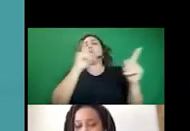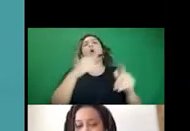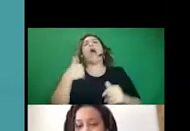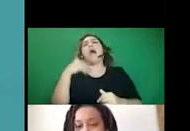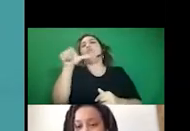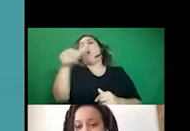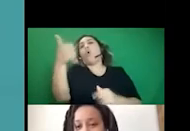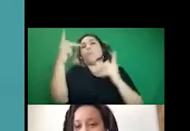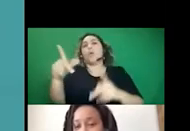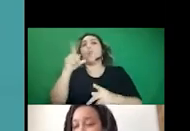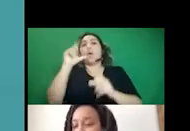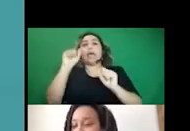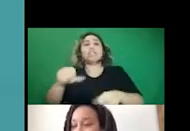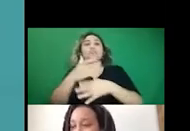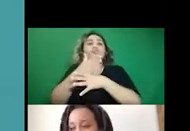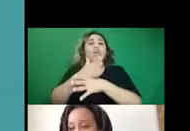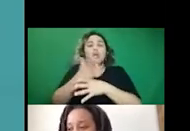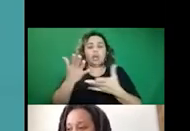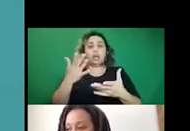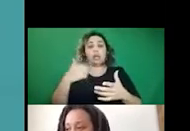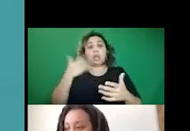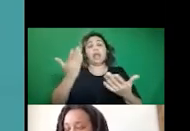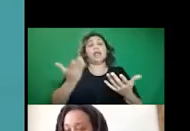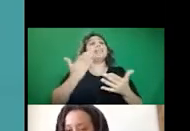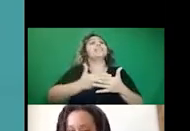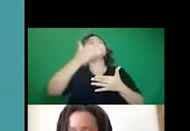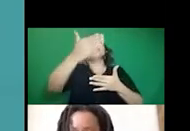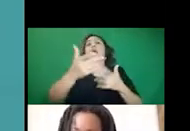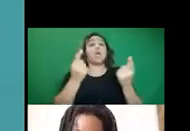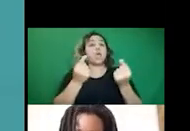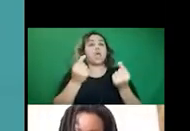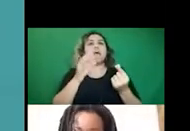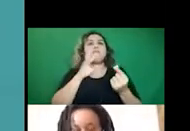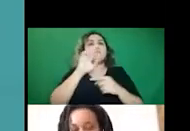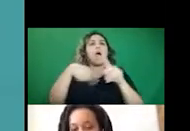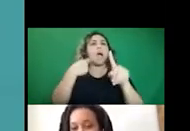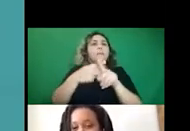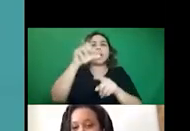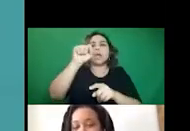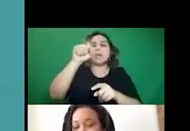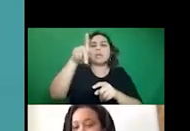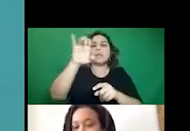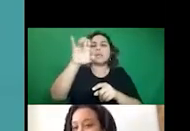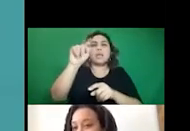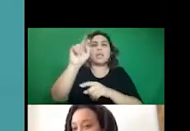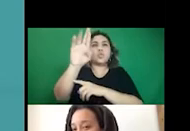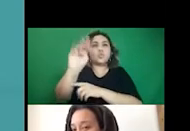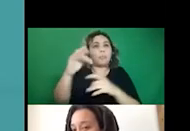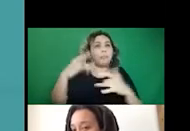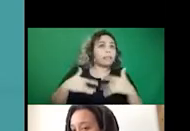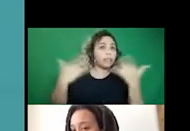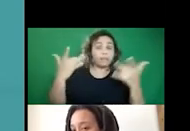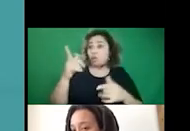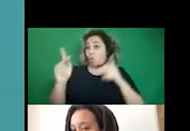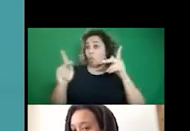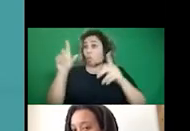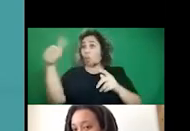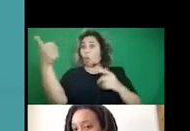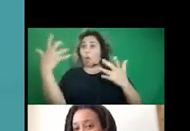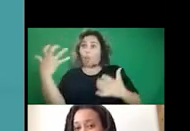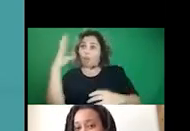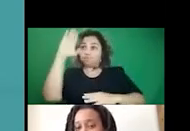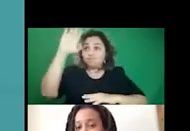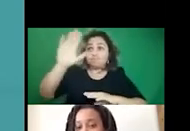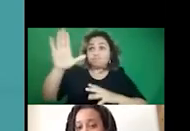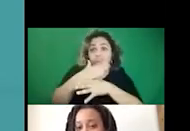share. And then we're going to hop into a little spectrum activity. So does anybody else feel compelled to share